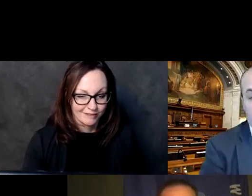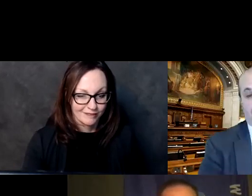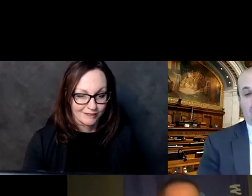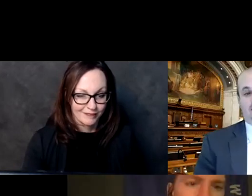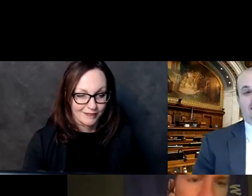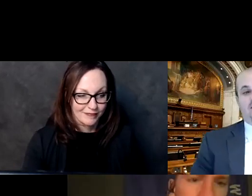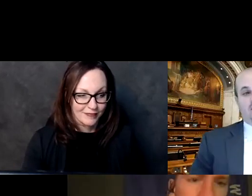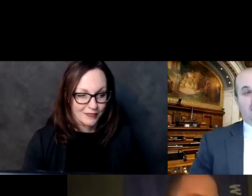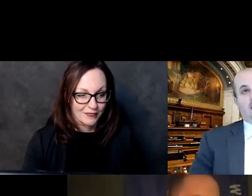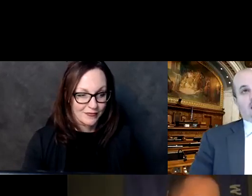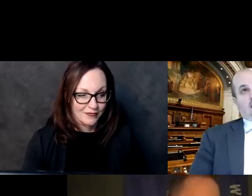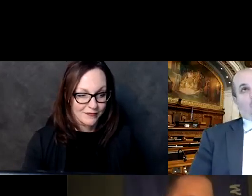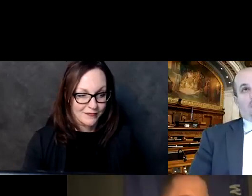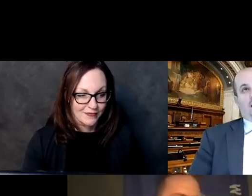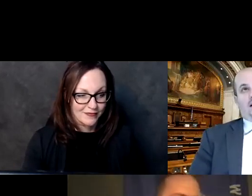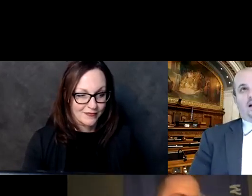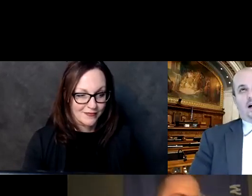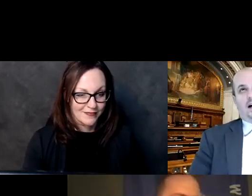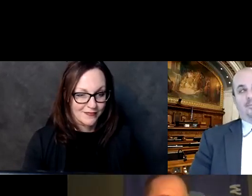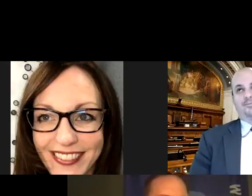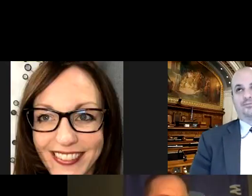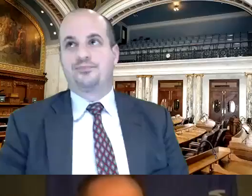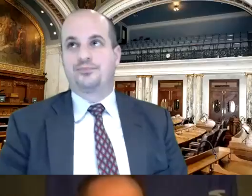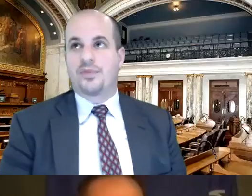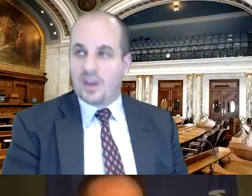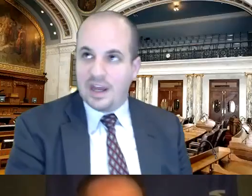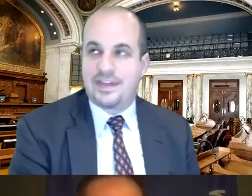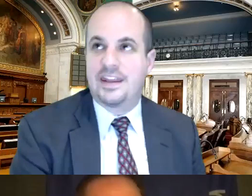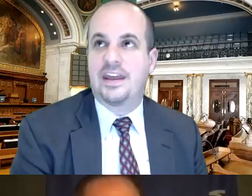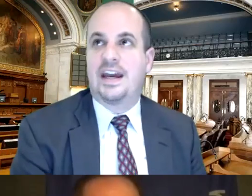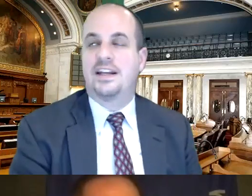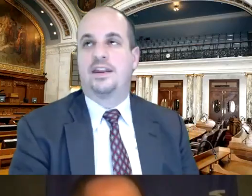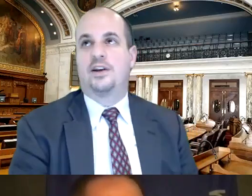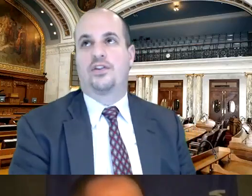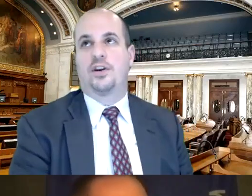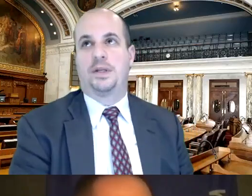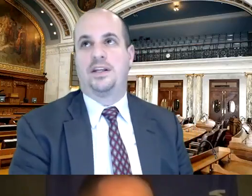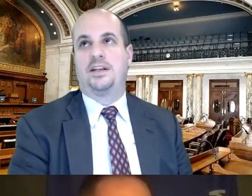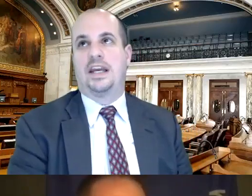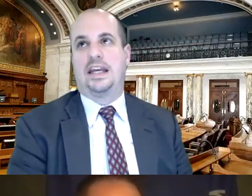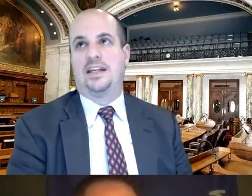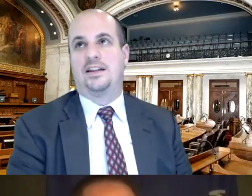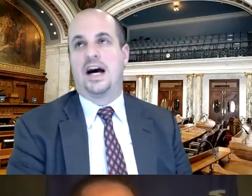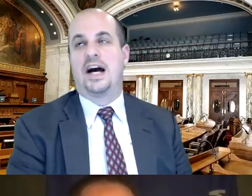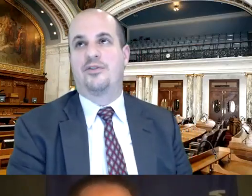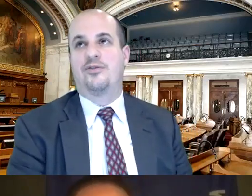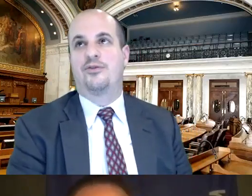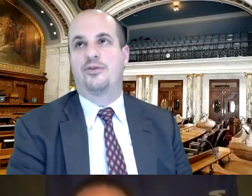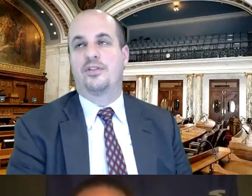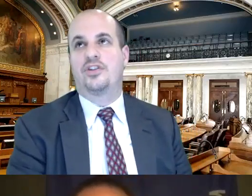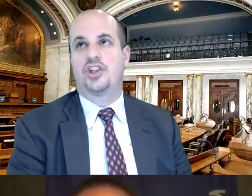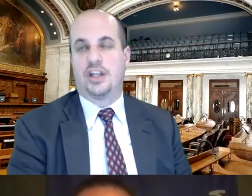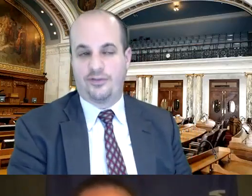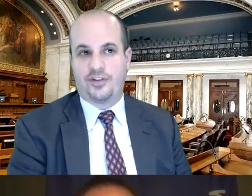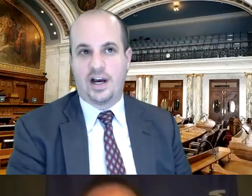wisconsin politics well um i think that there's going to be a lot of